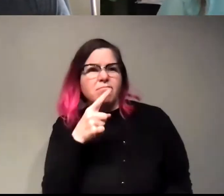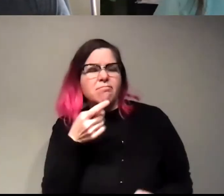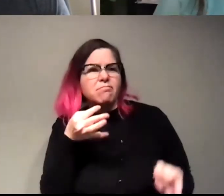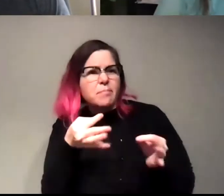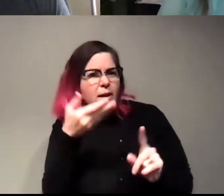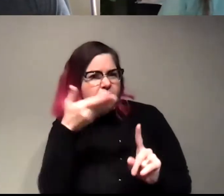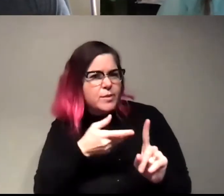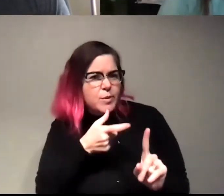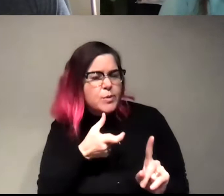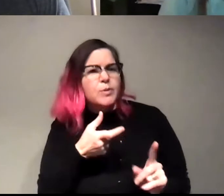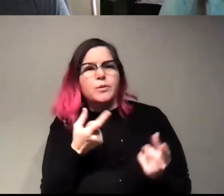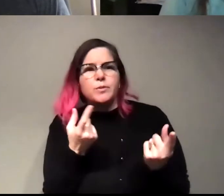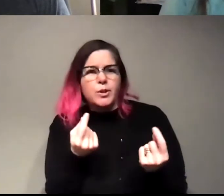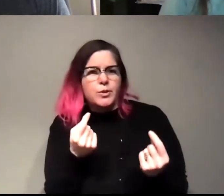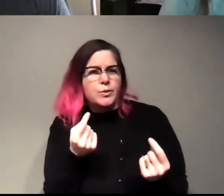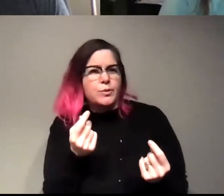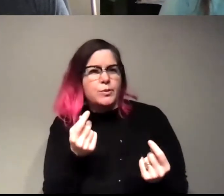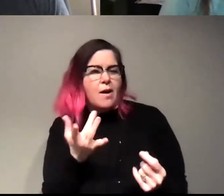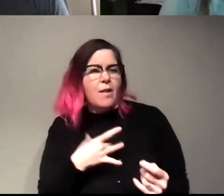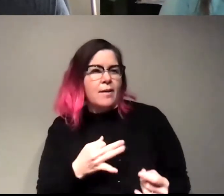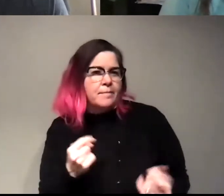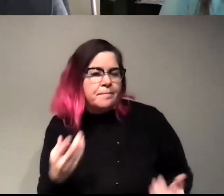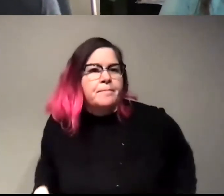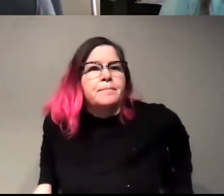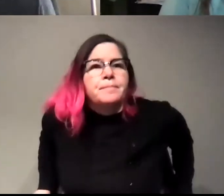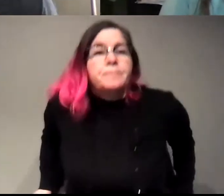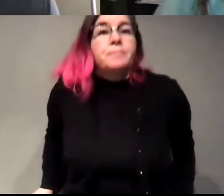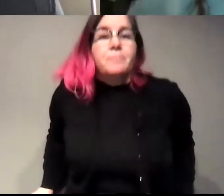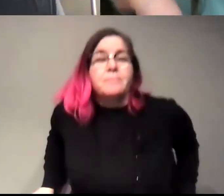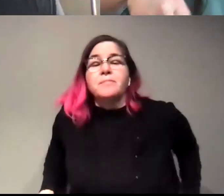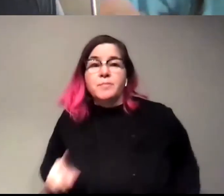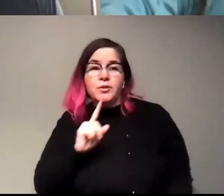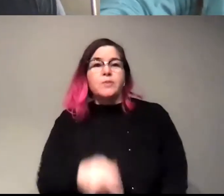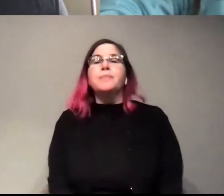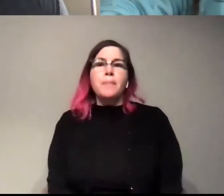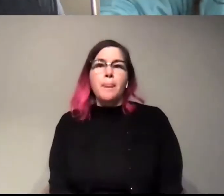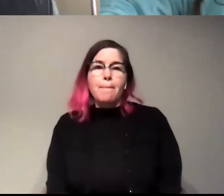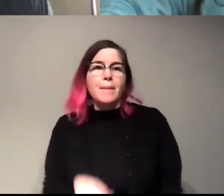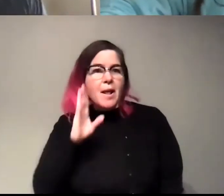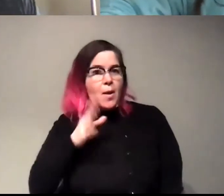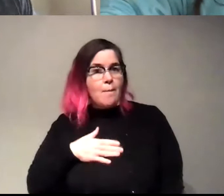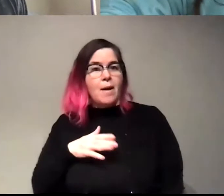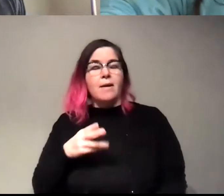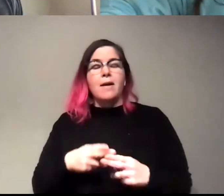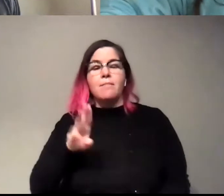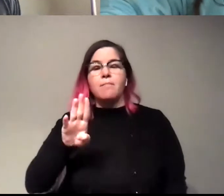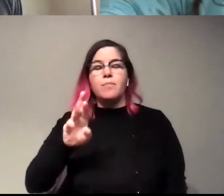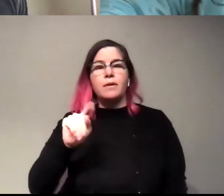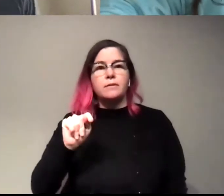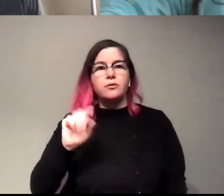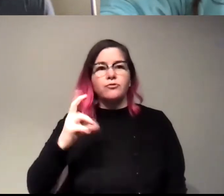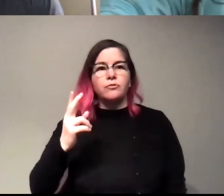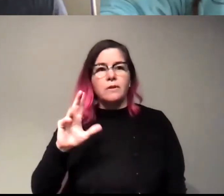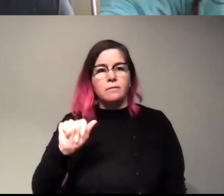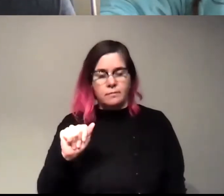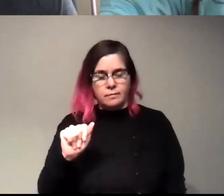who you are, what you do, and why you like it? Sure. So hi, my name is Bryant Chica. So